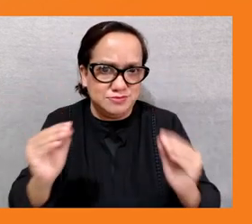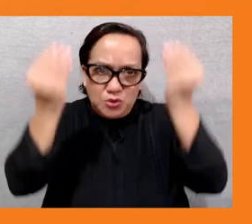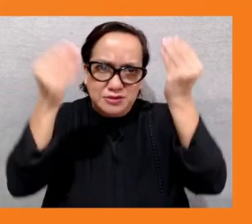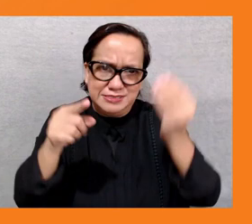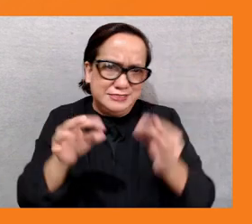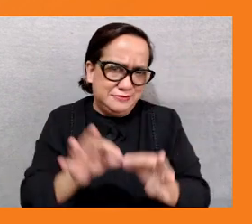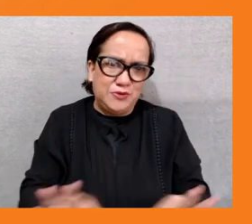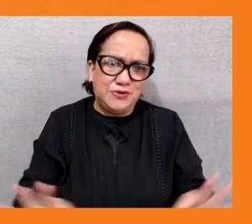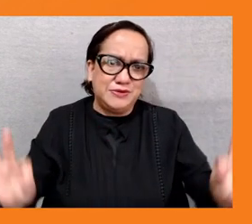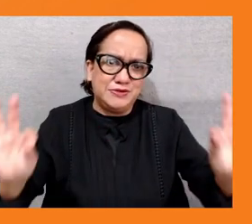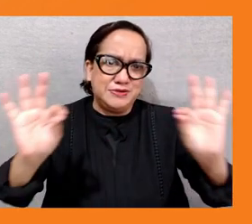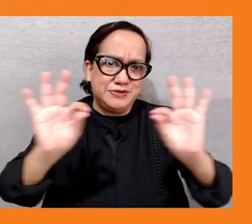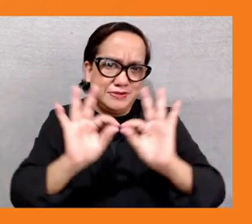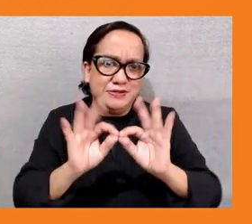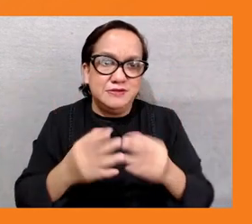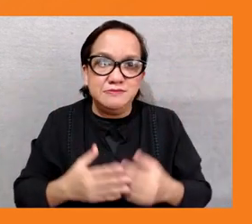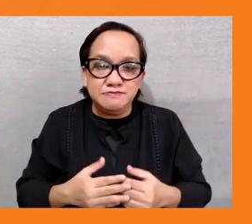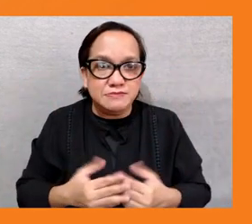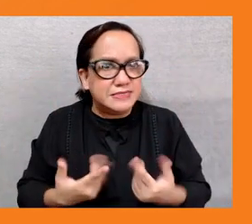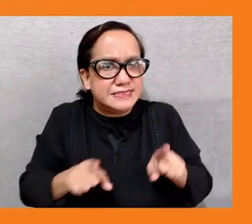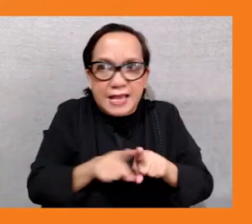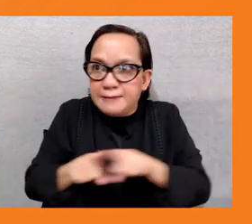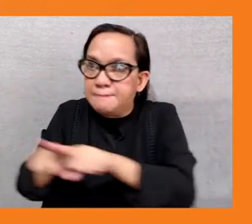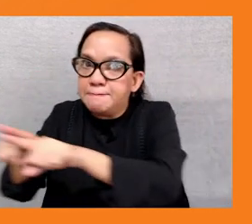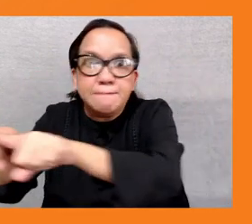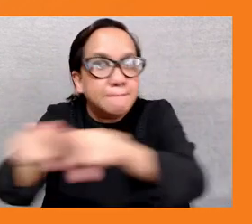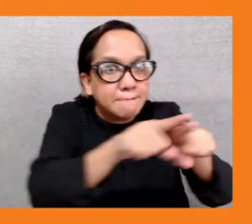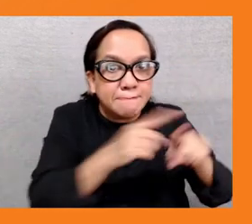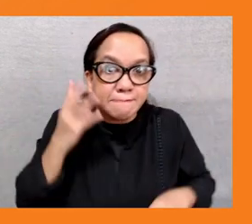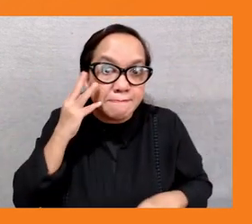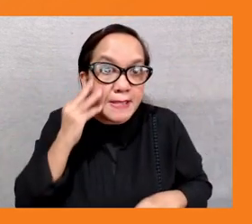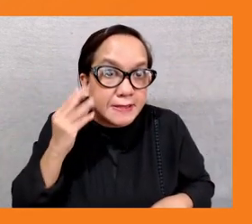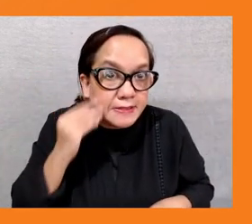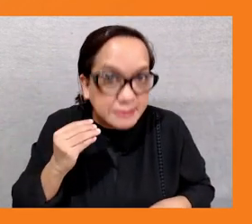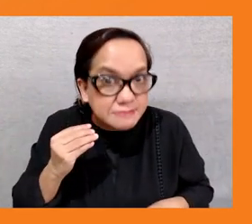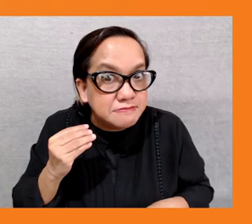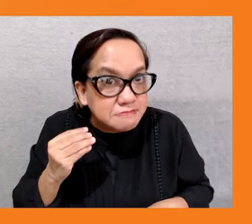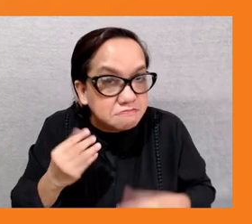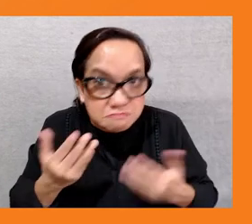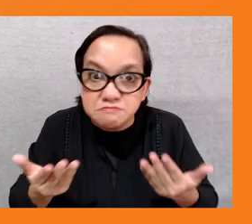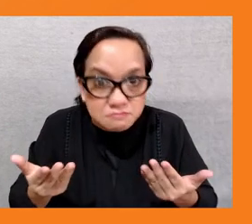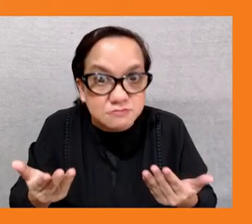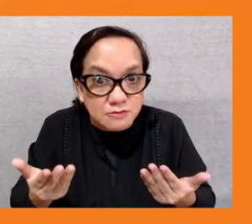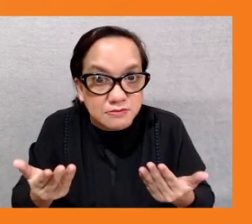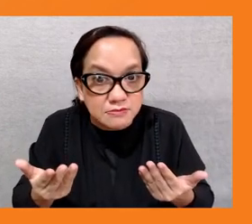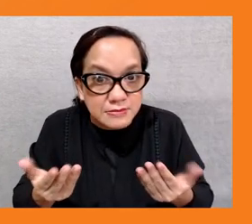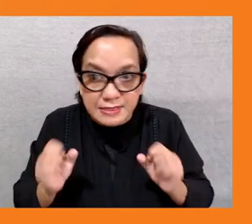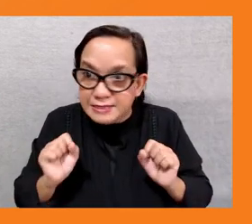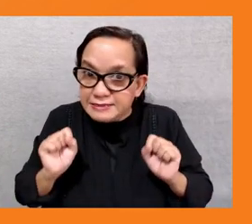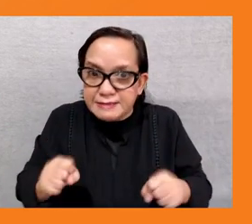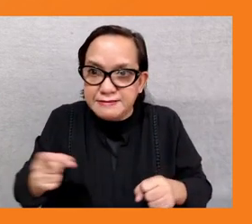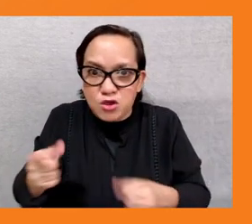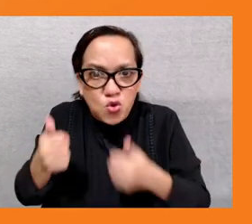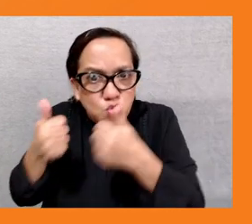information limited capacity to access resources resources and to participate and how institutions like adb